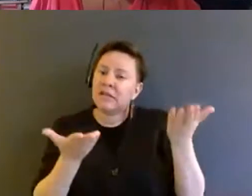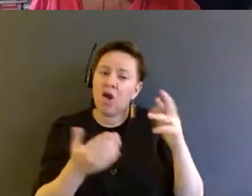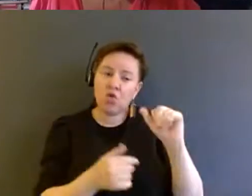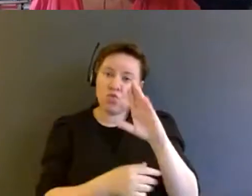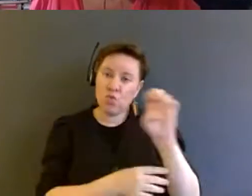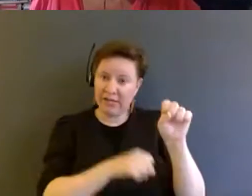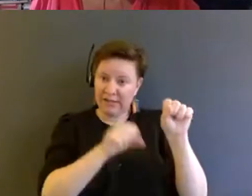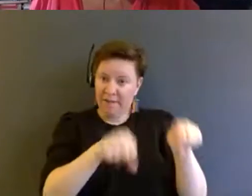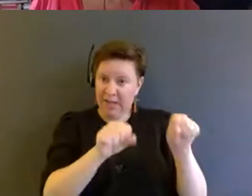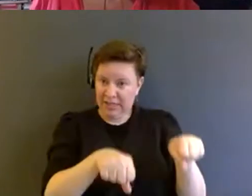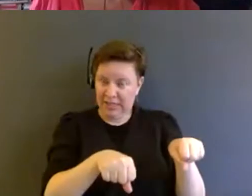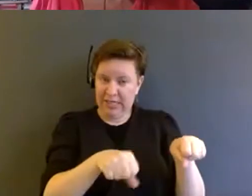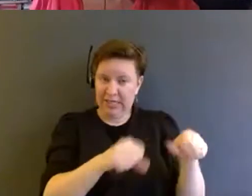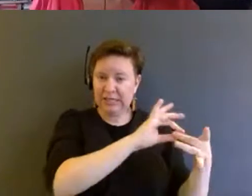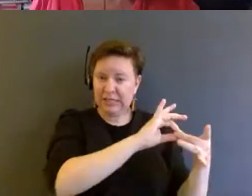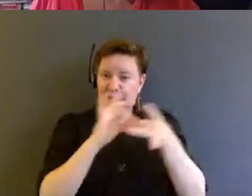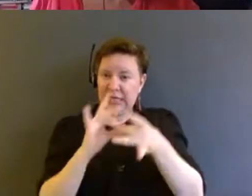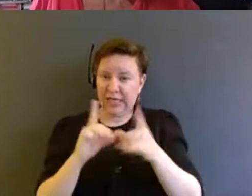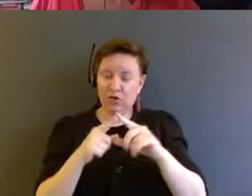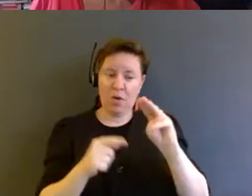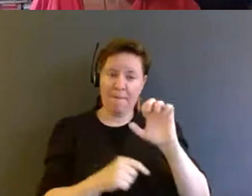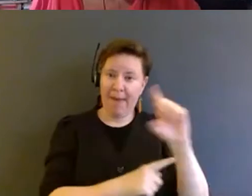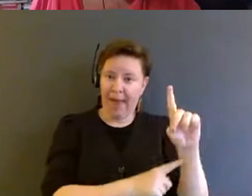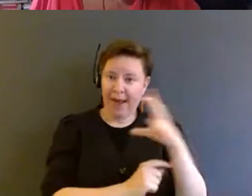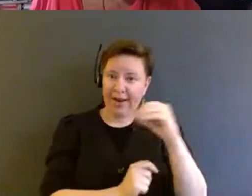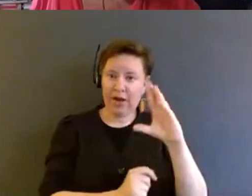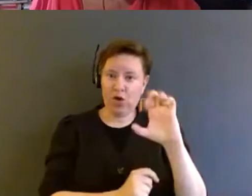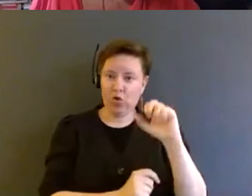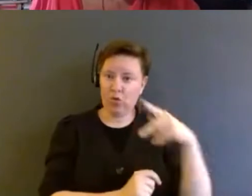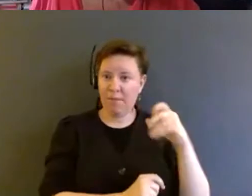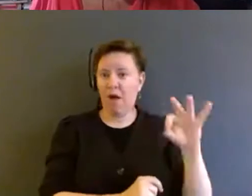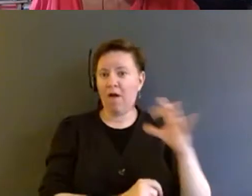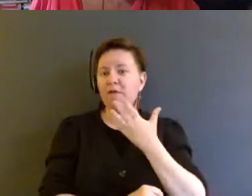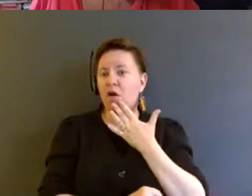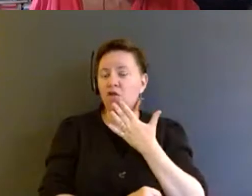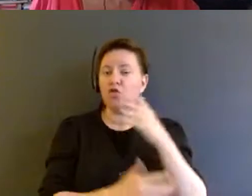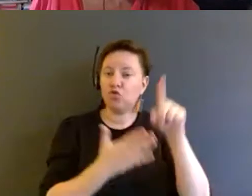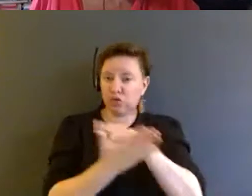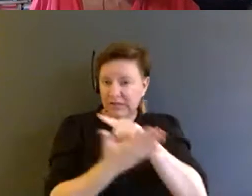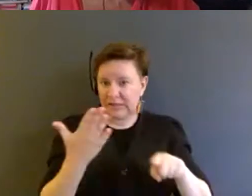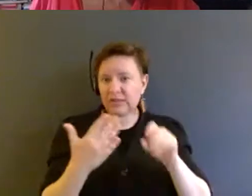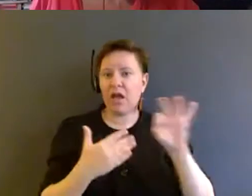is linked to mad and crip of color critique of incarceration.